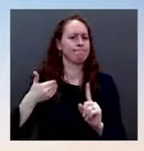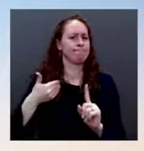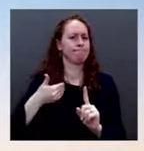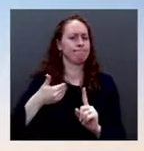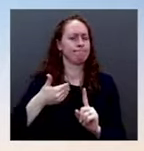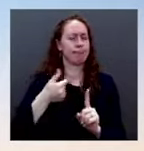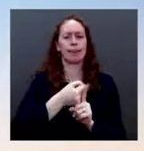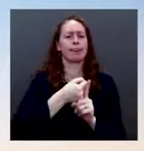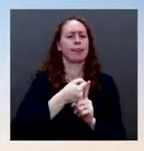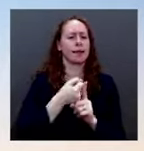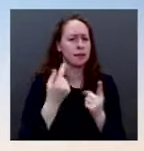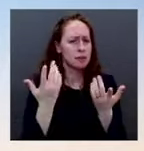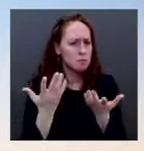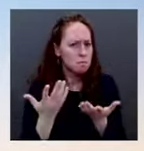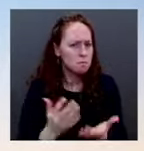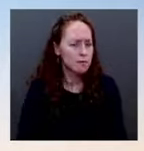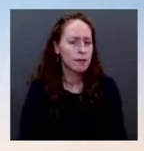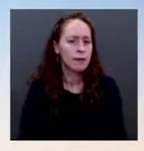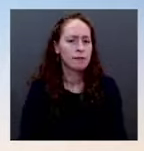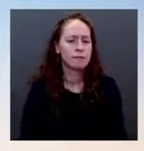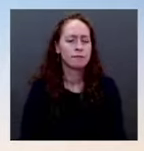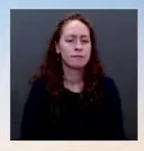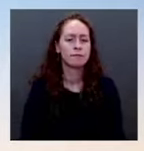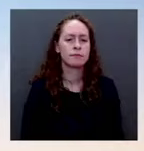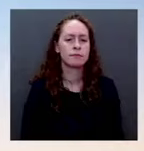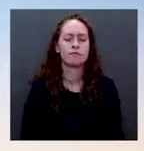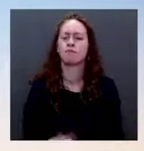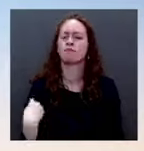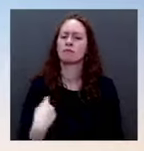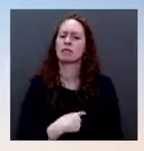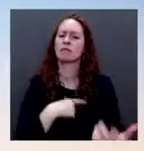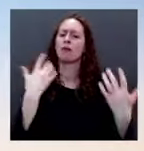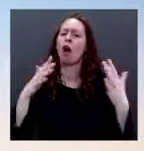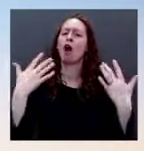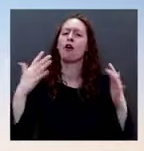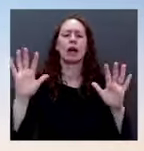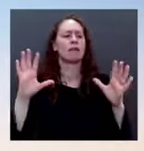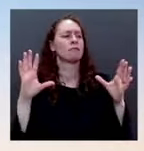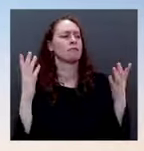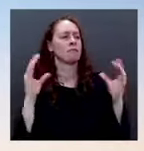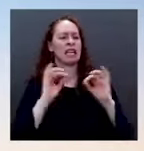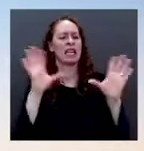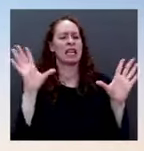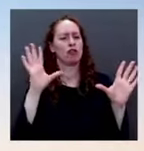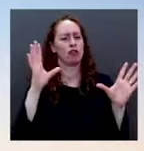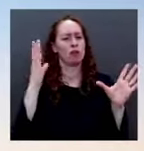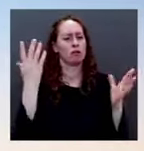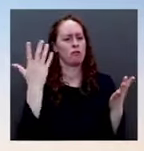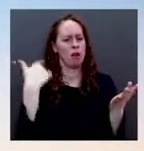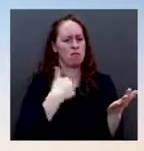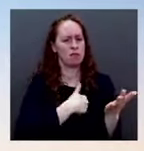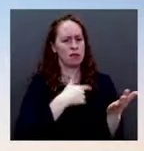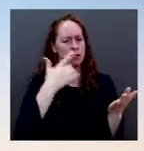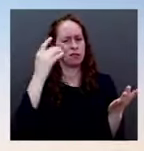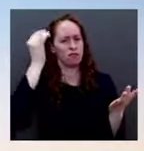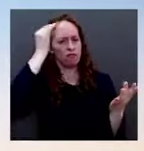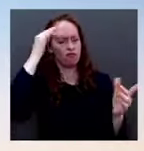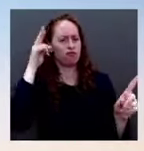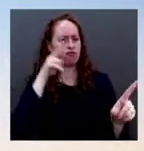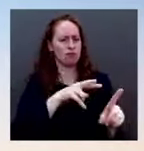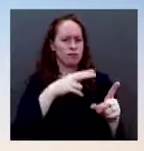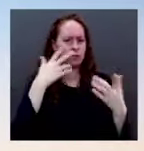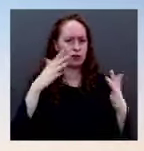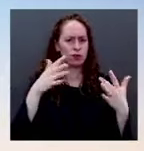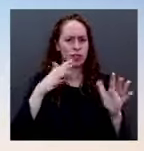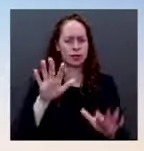Congress have stood by the big lie since then. They were outraged at the time about, many of them, about the events that